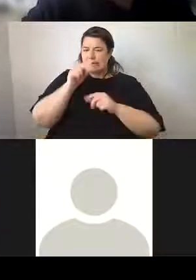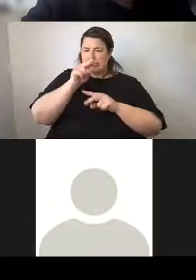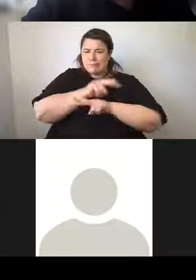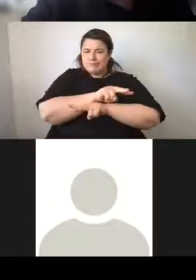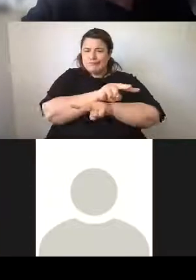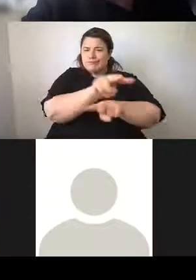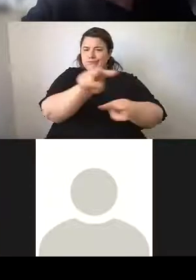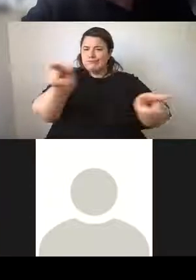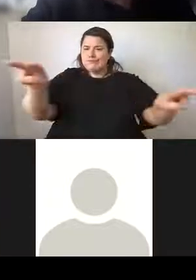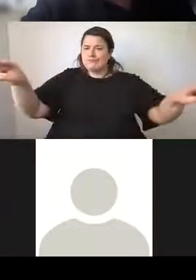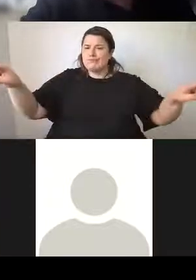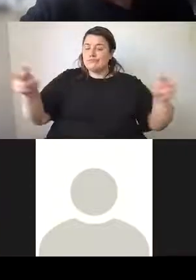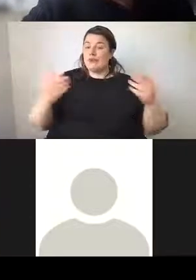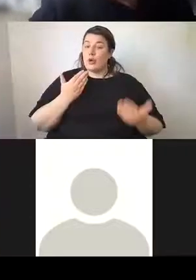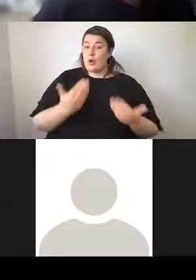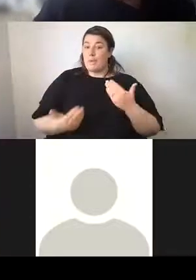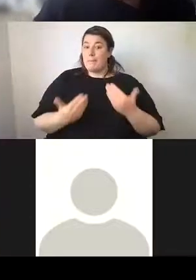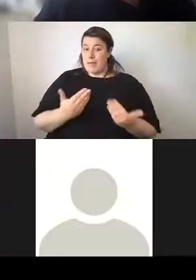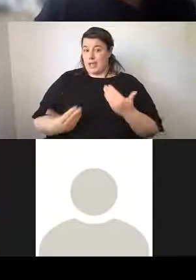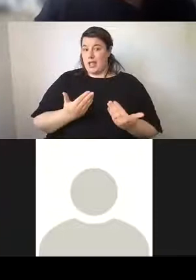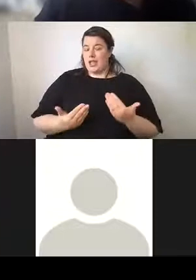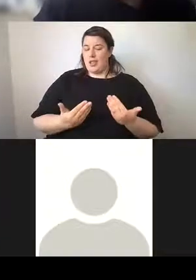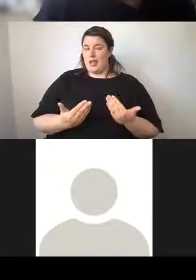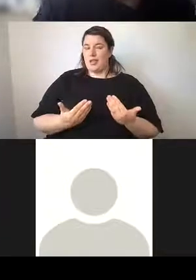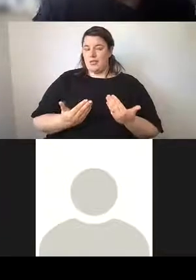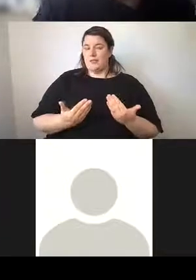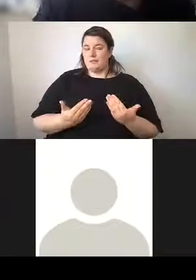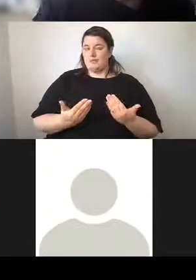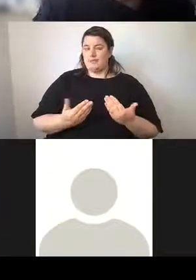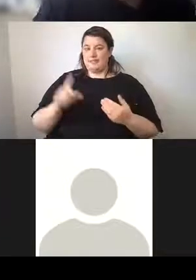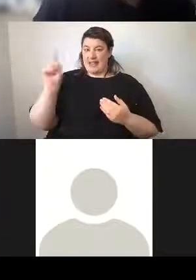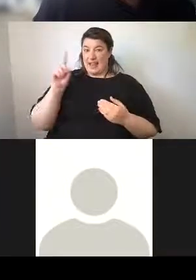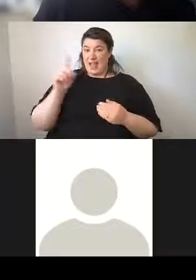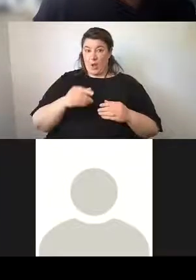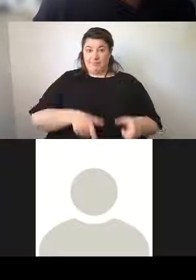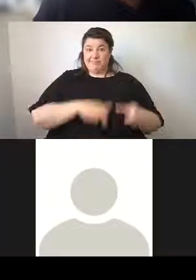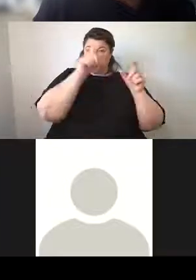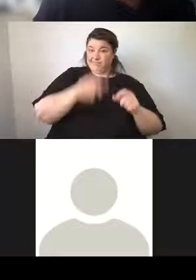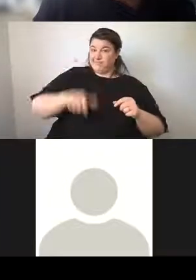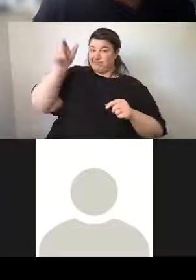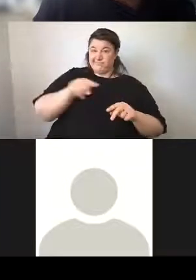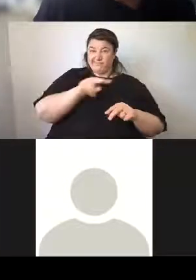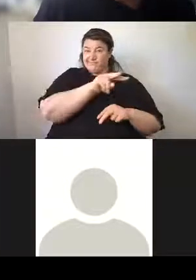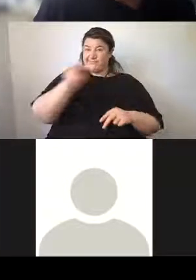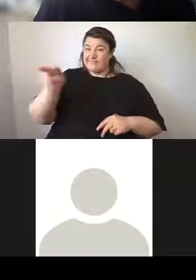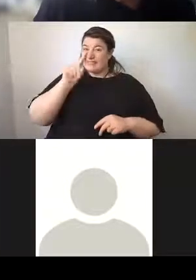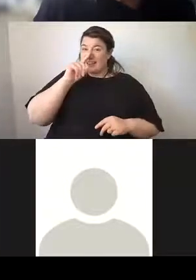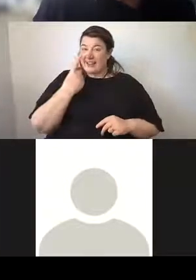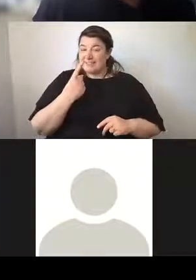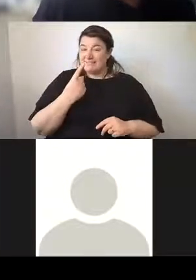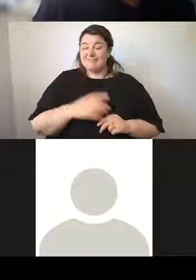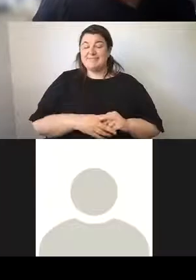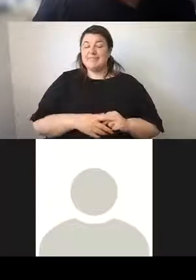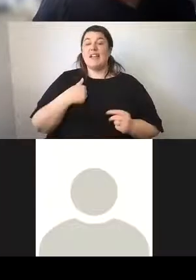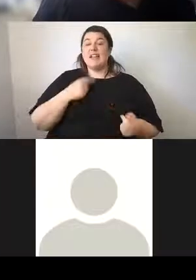in contrast to the view from the clock tower today. We sometimes have tours of the clock tower,